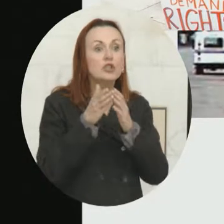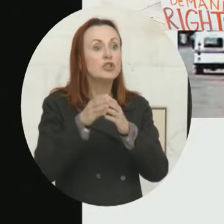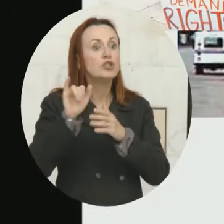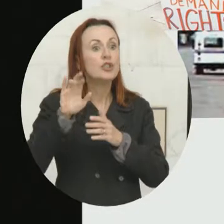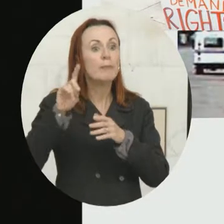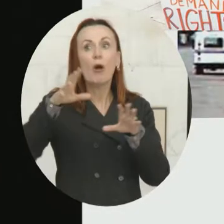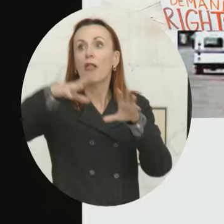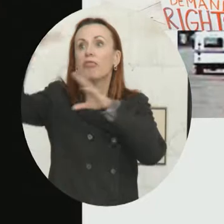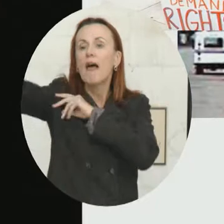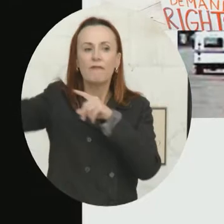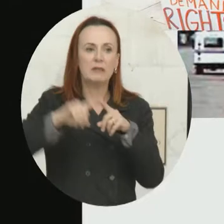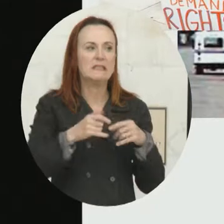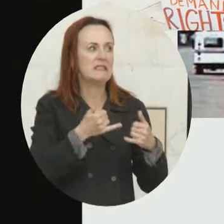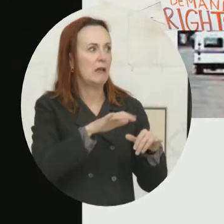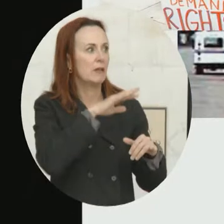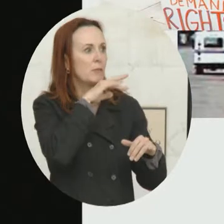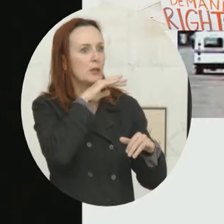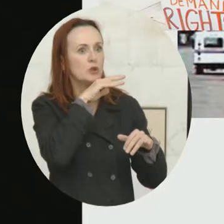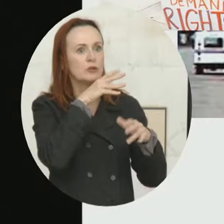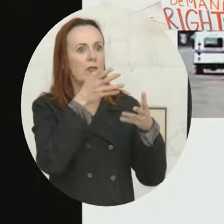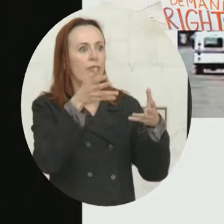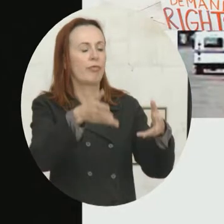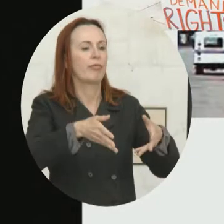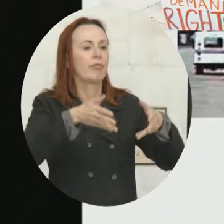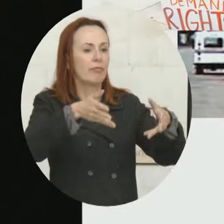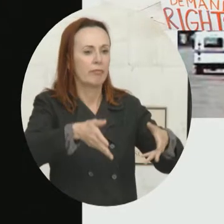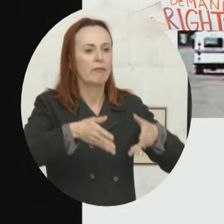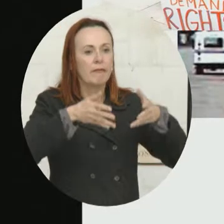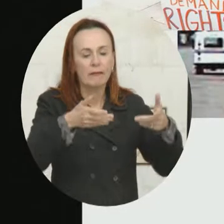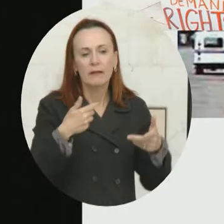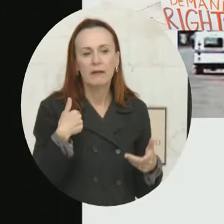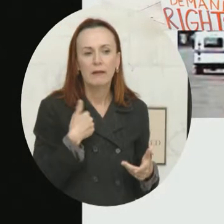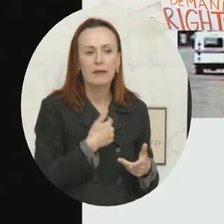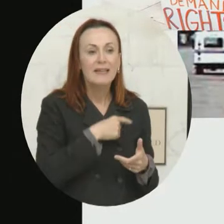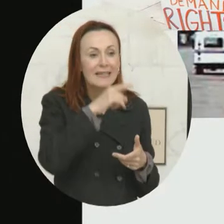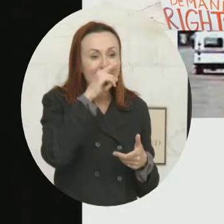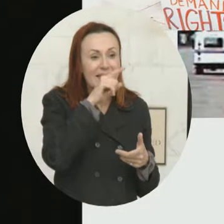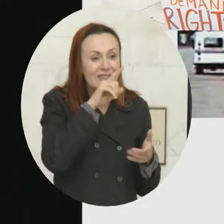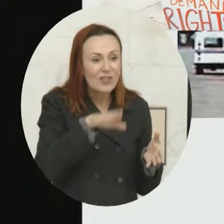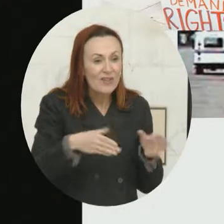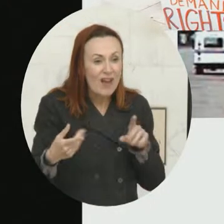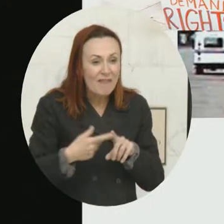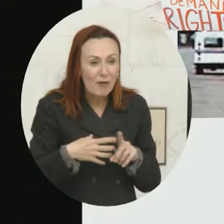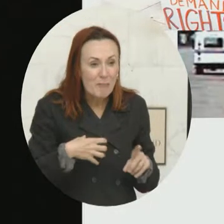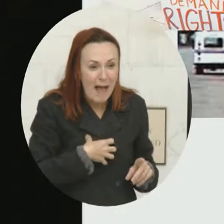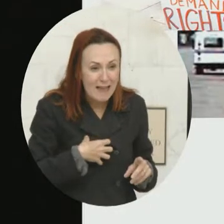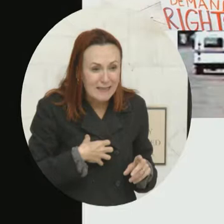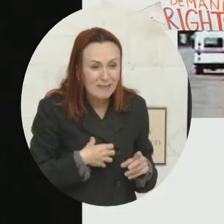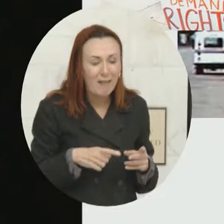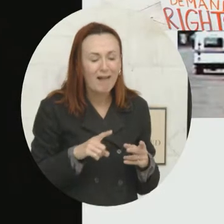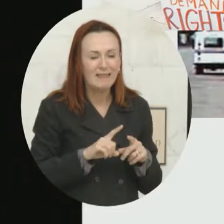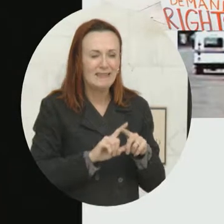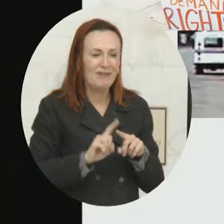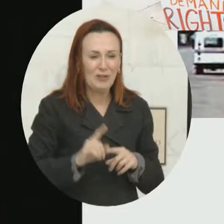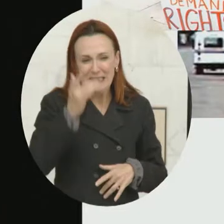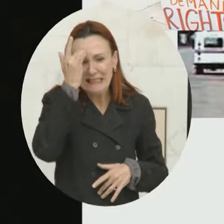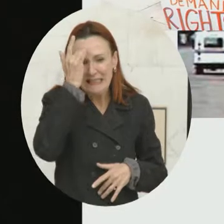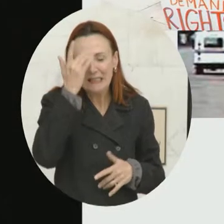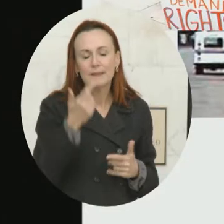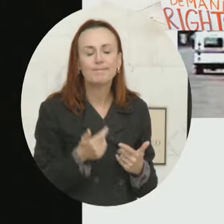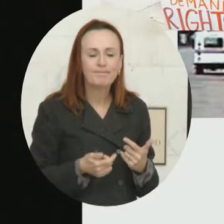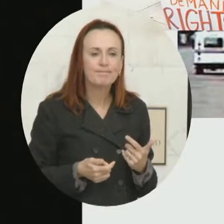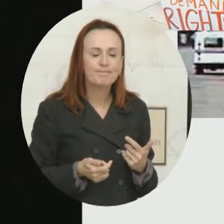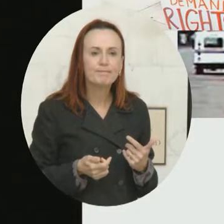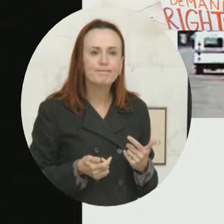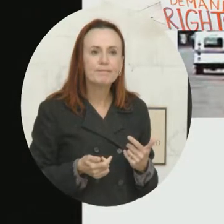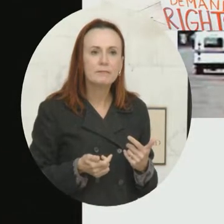pollution that was left there to those areas, our kids and stuff was dying of asthma, dying of different disease. They were